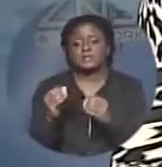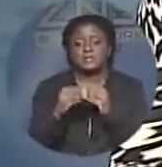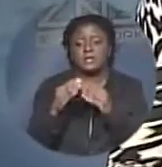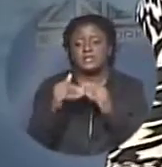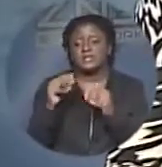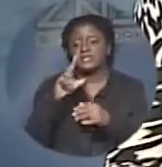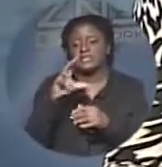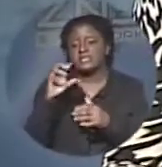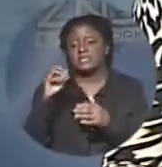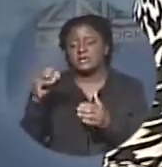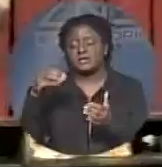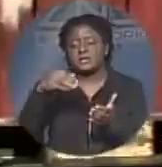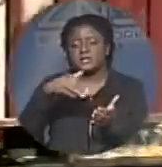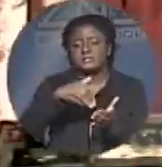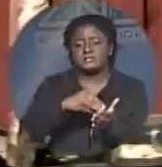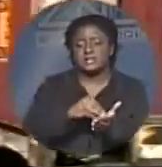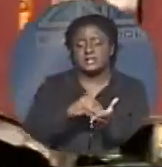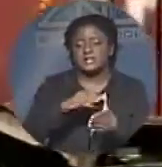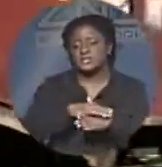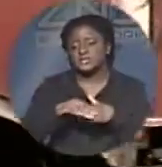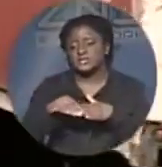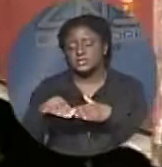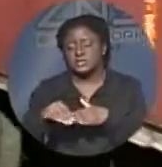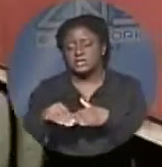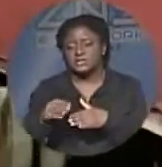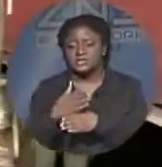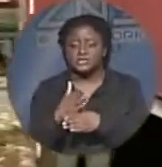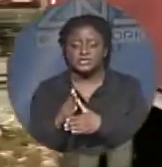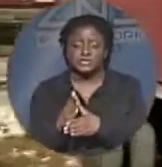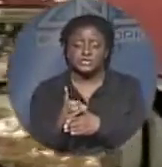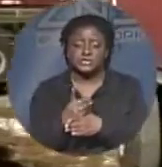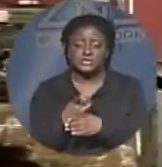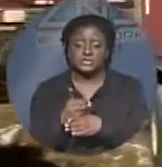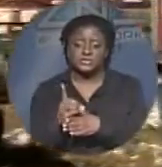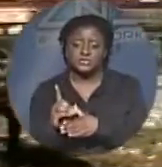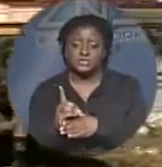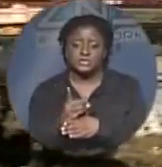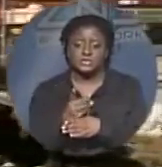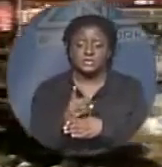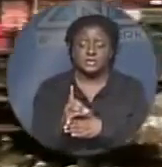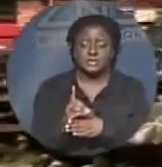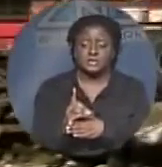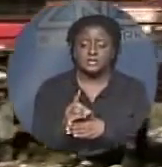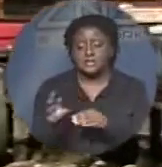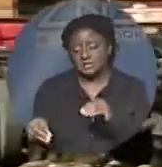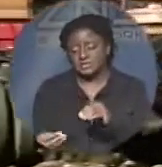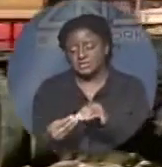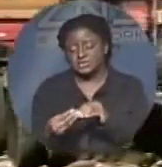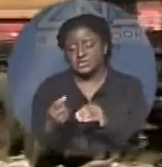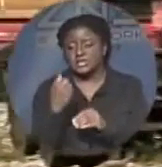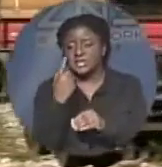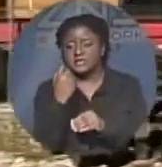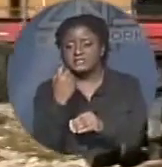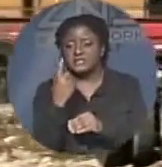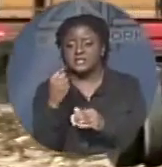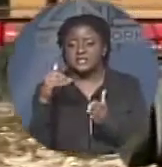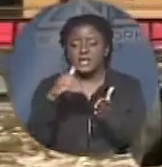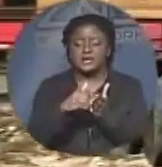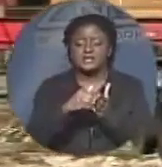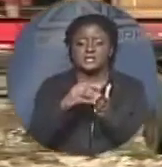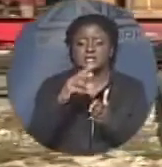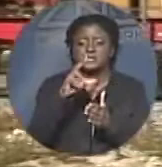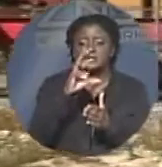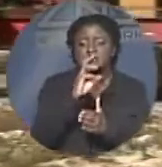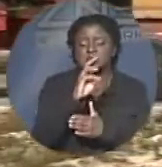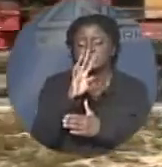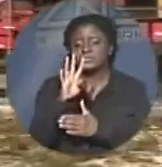the story. Joining the 20 initial investors of the Arawak Port Company will be an additional 11,064 new Bahamian shareholders.